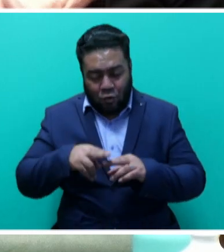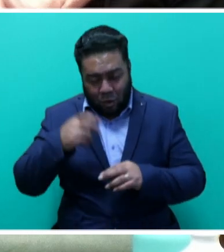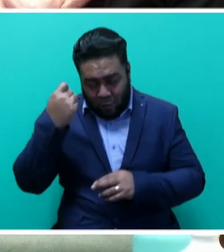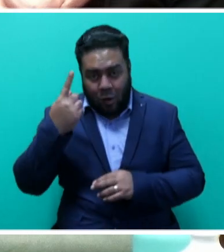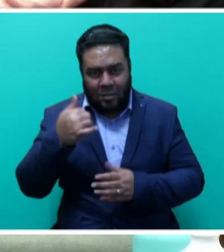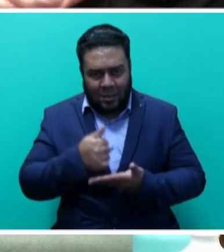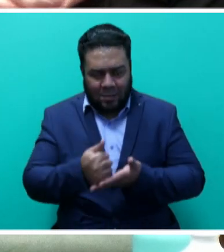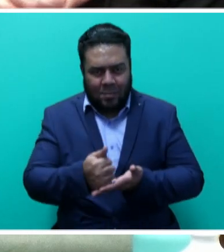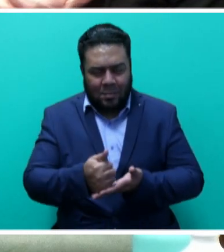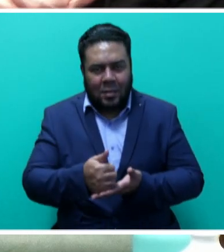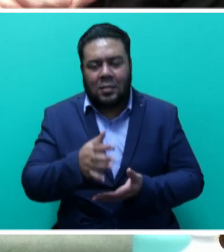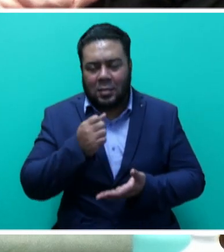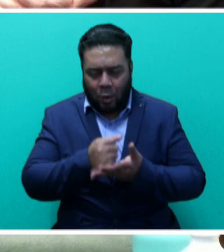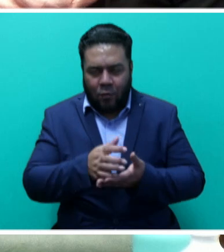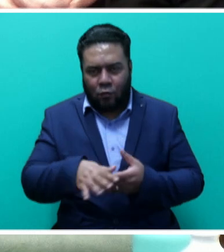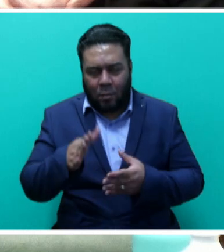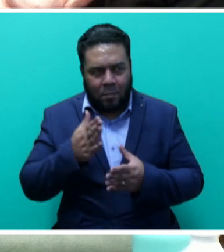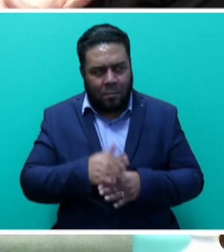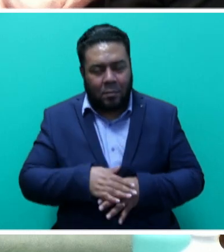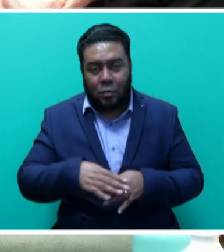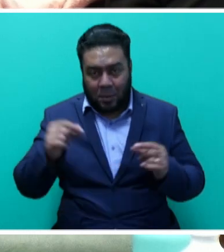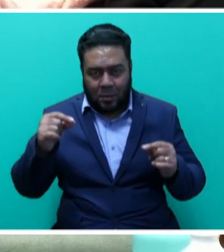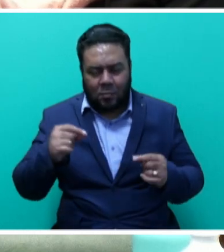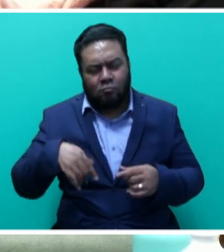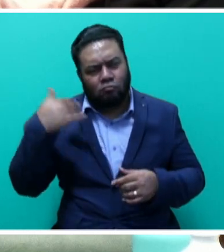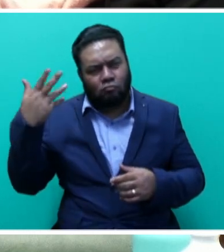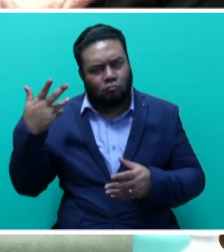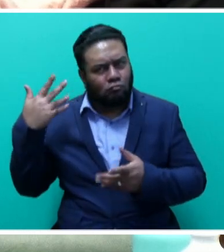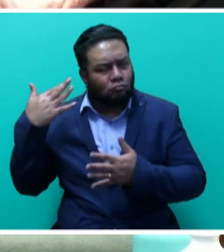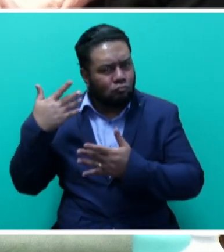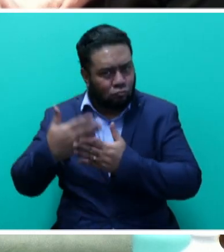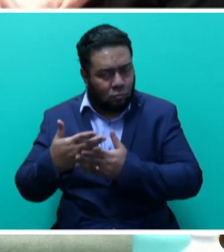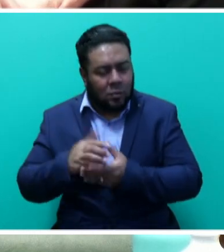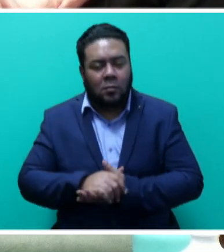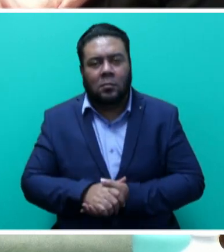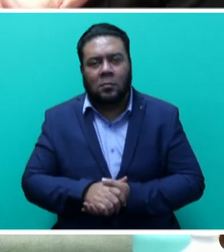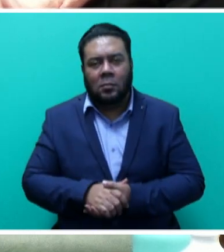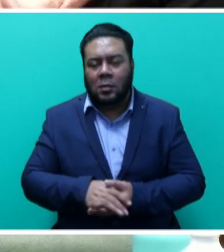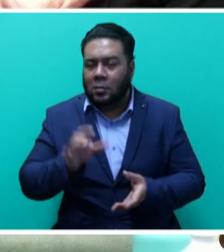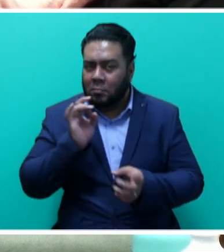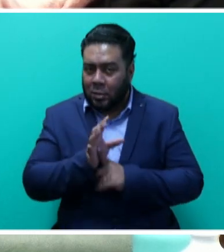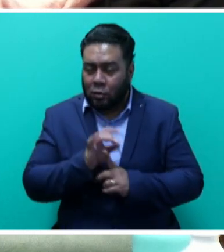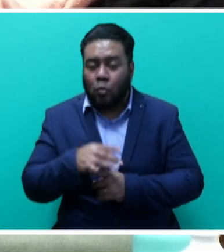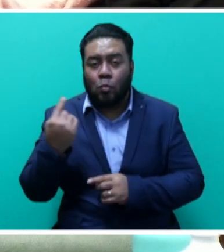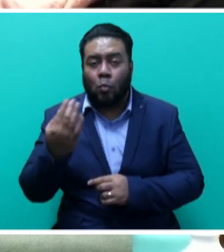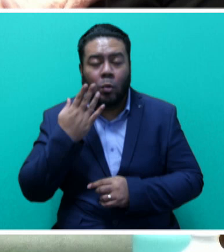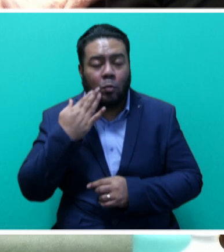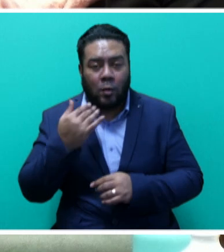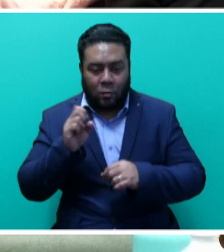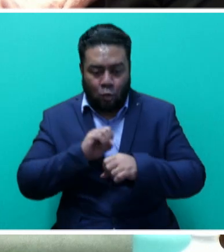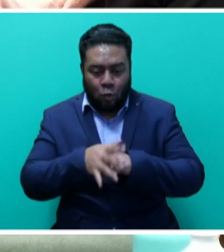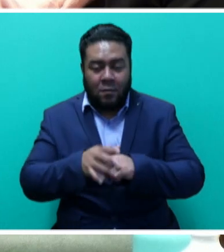and support from the government of Japan over the years, and particularly during the COVID-19